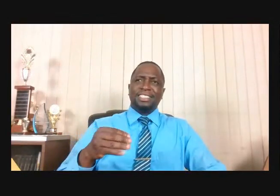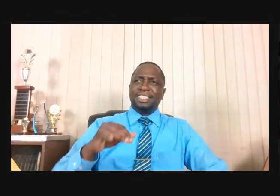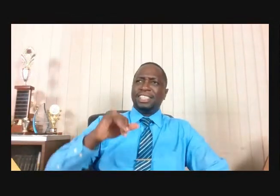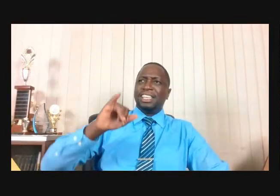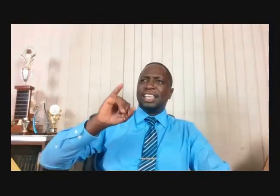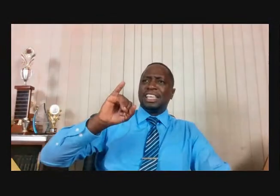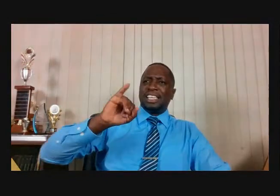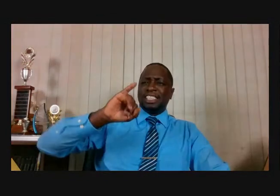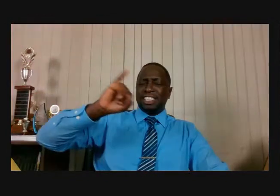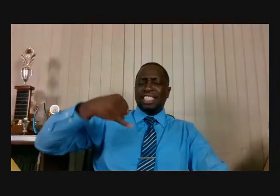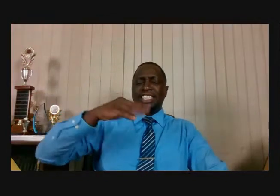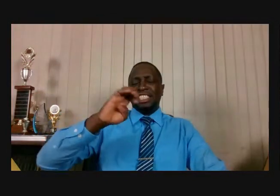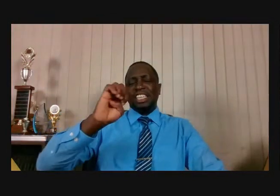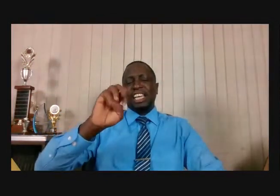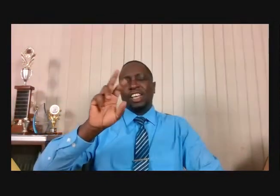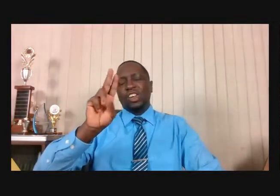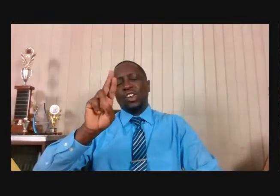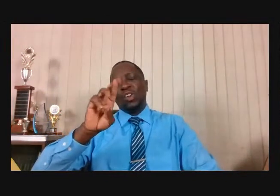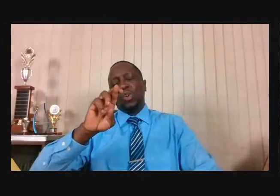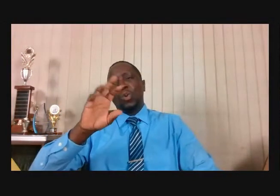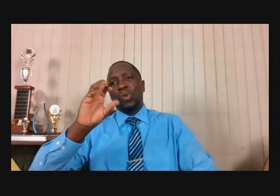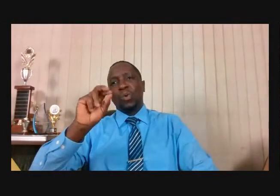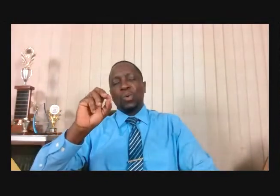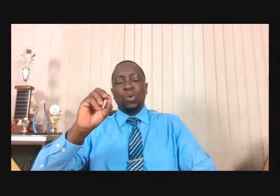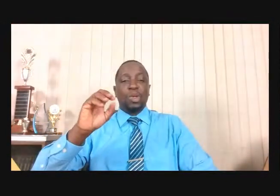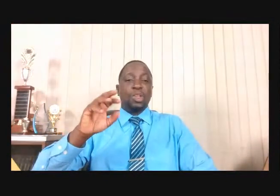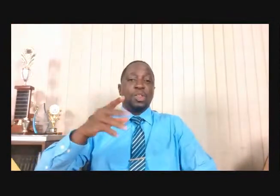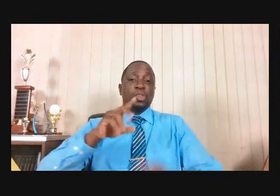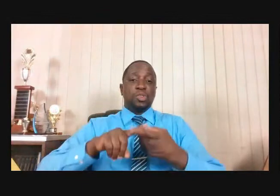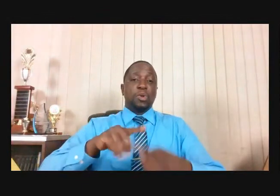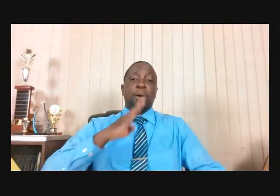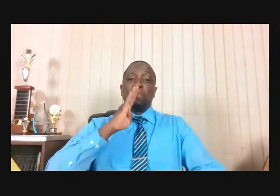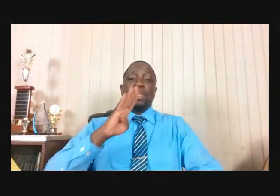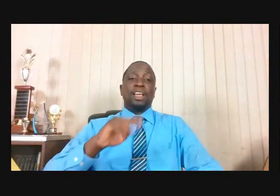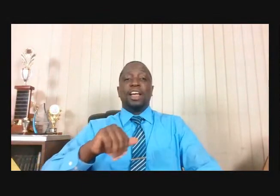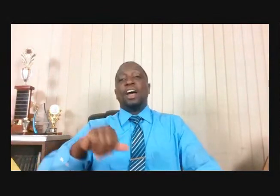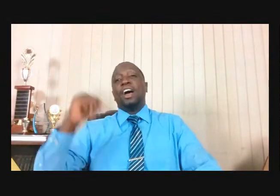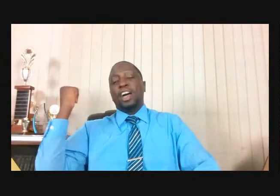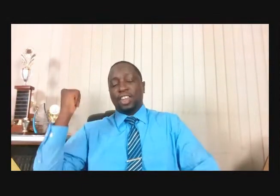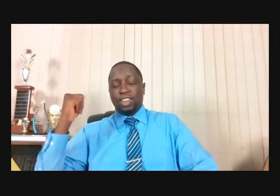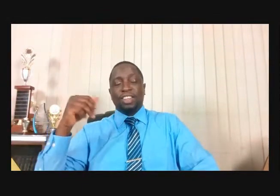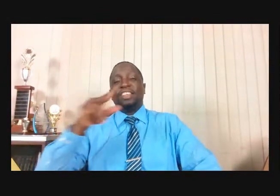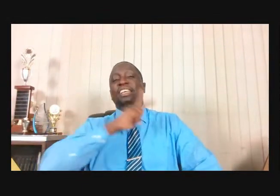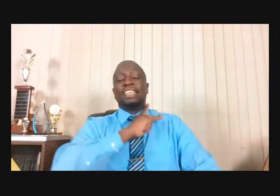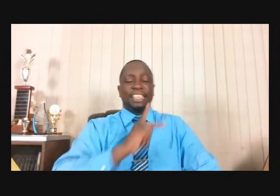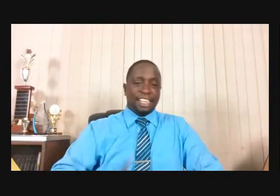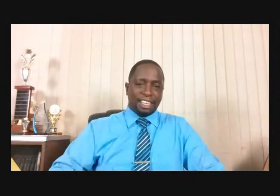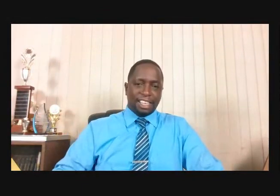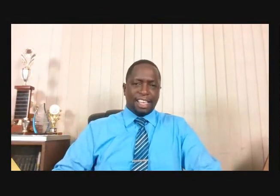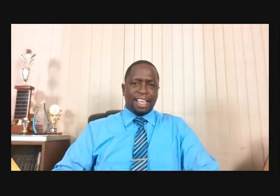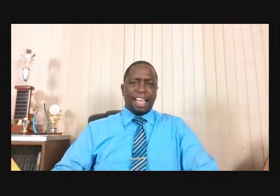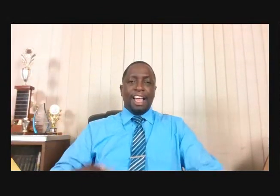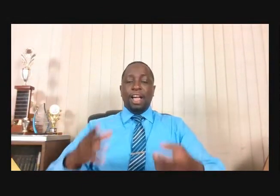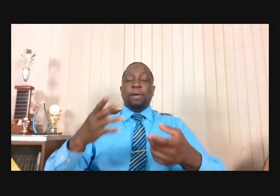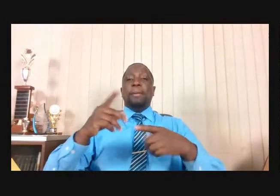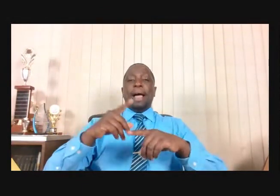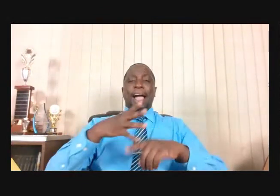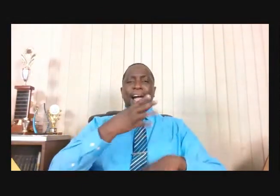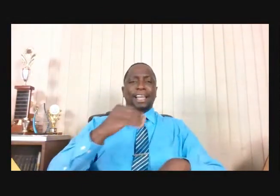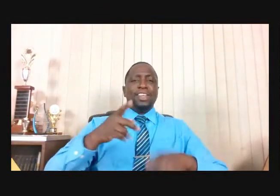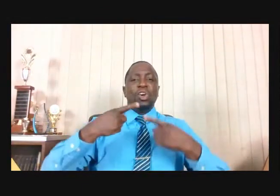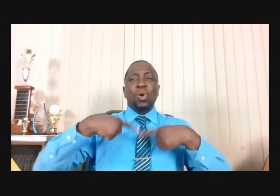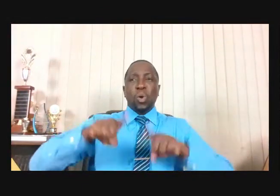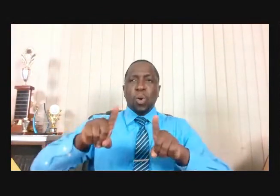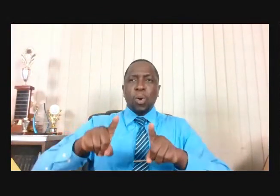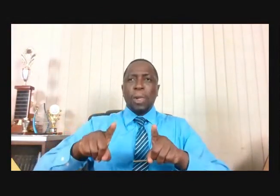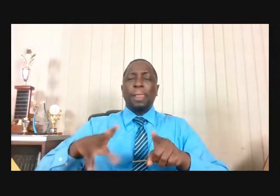And Elisha, I have called somebody else. Elisha, I want you to go and train